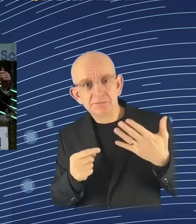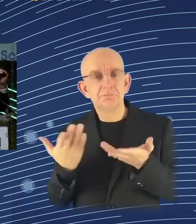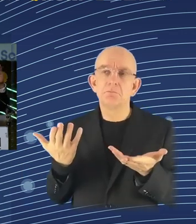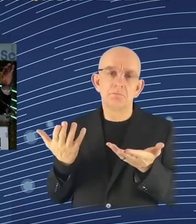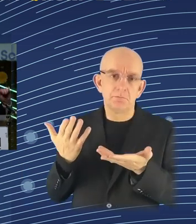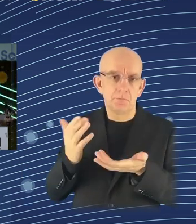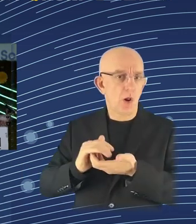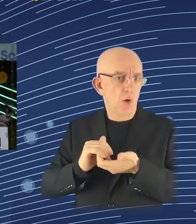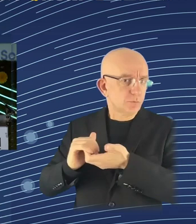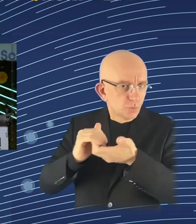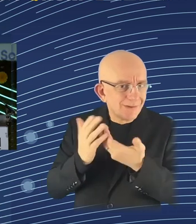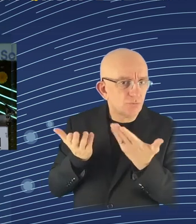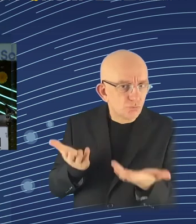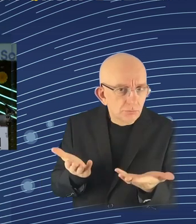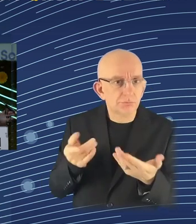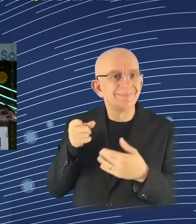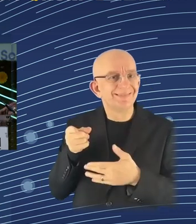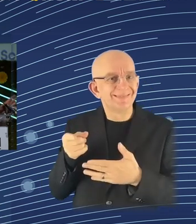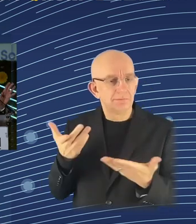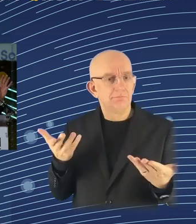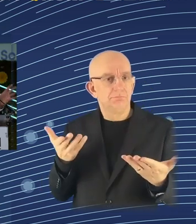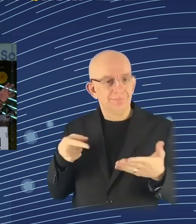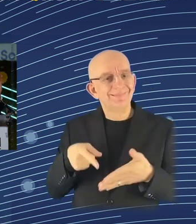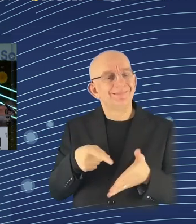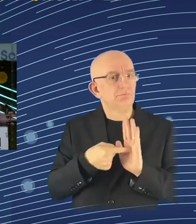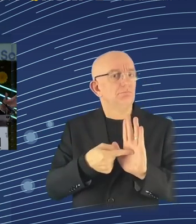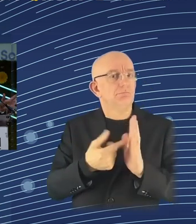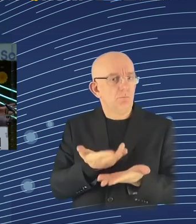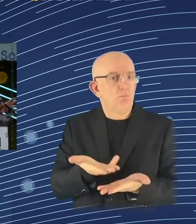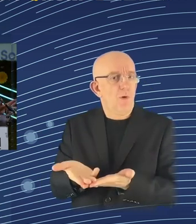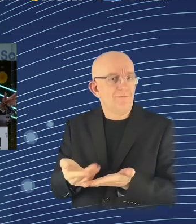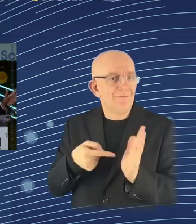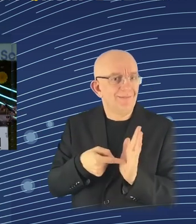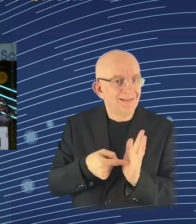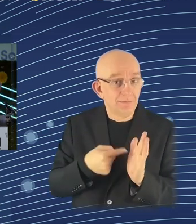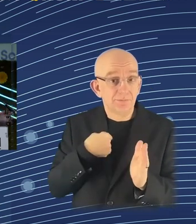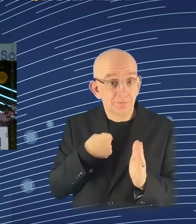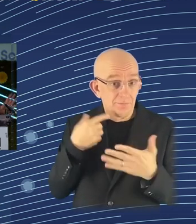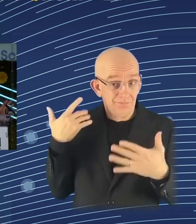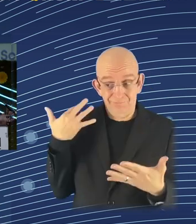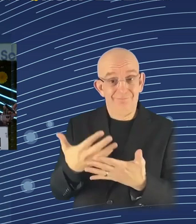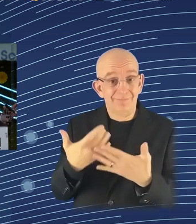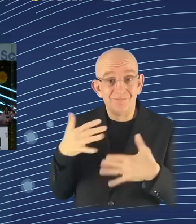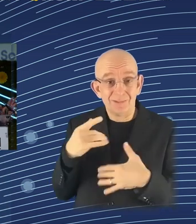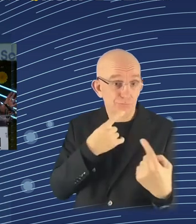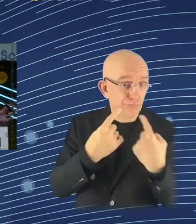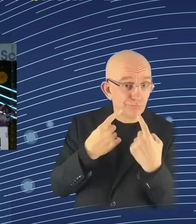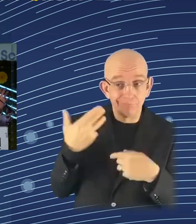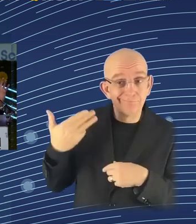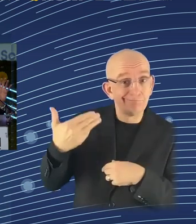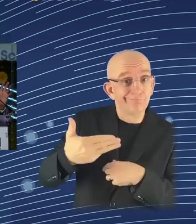conversations we had before. Hours of work, work is like flexibility, work from home, you avoid commuting.